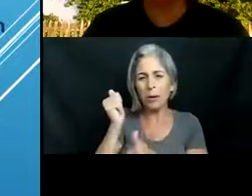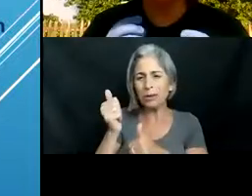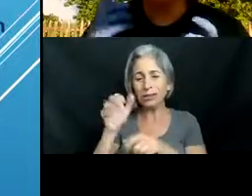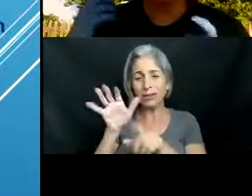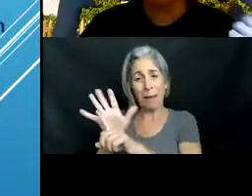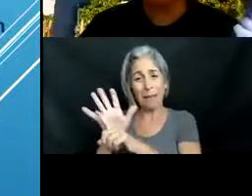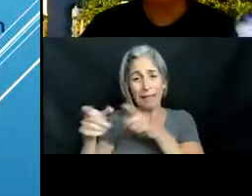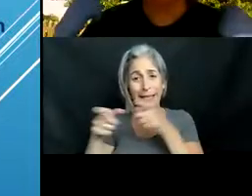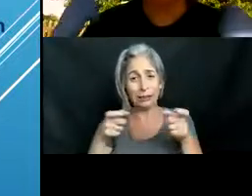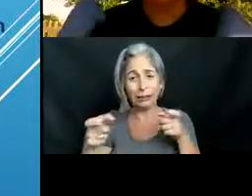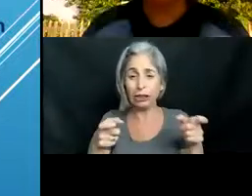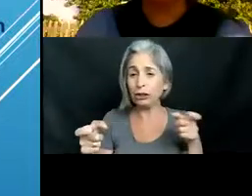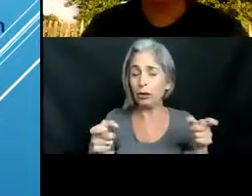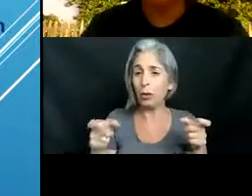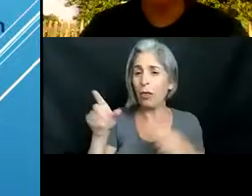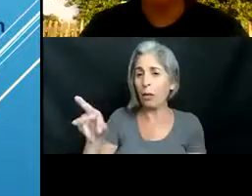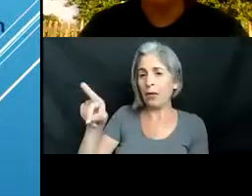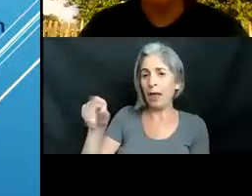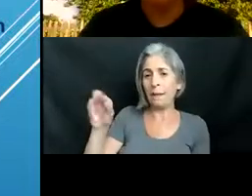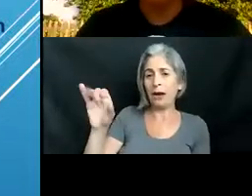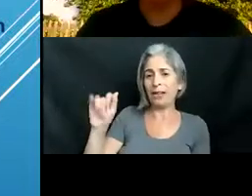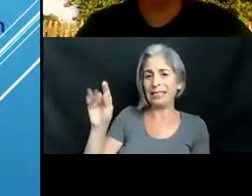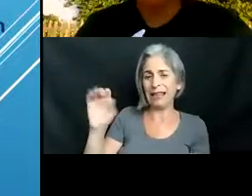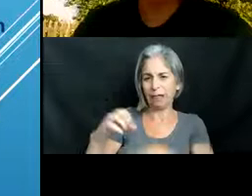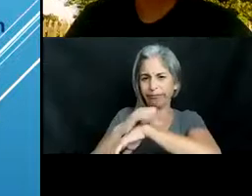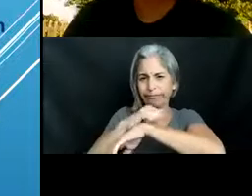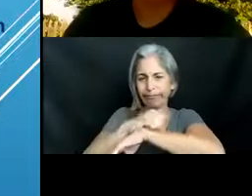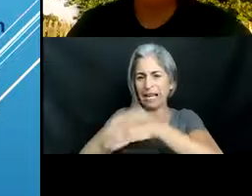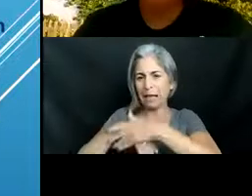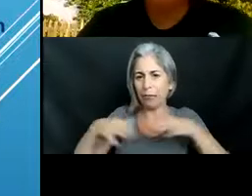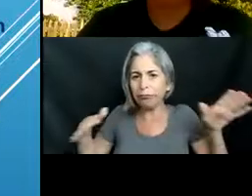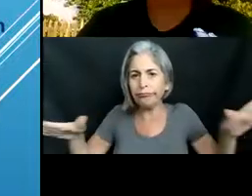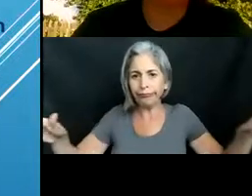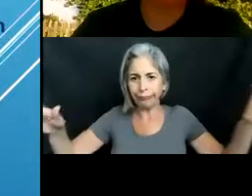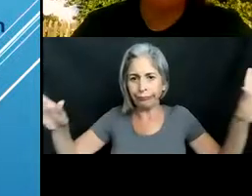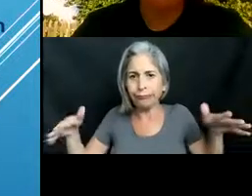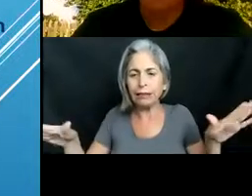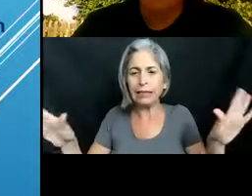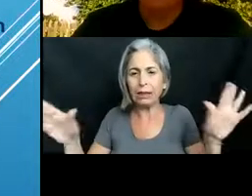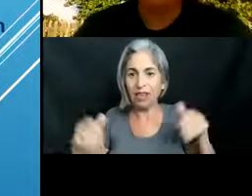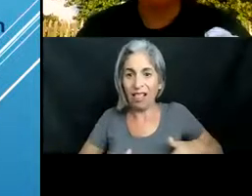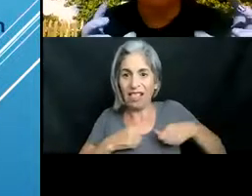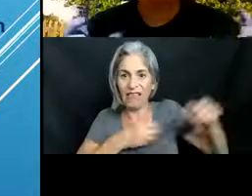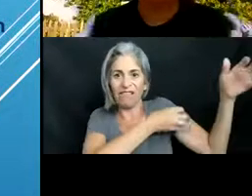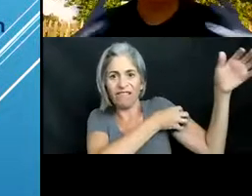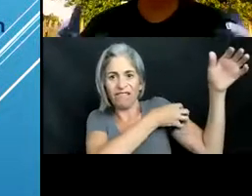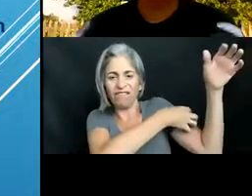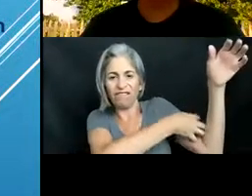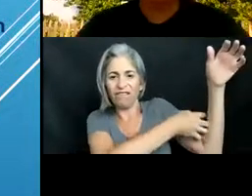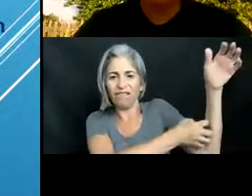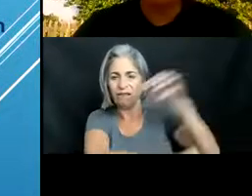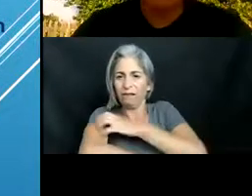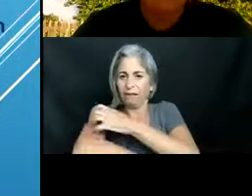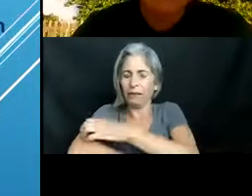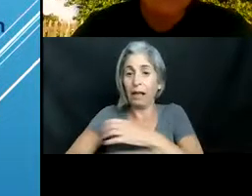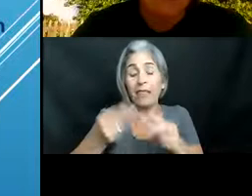those uh parasites that live in their gills um they're active hunters so they ambush their prey uh they're actually called the